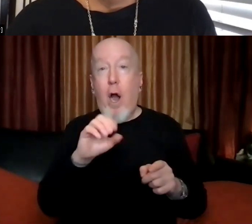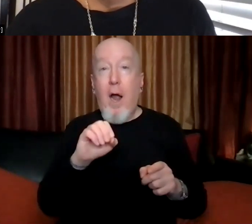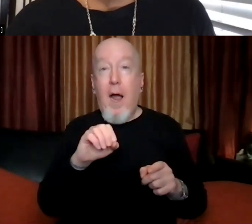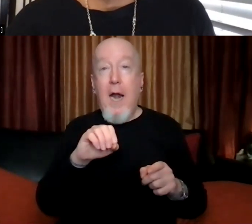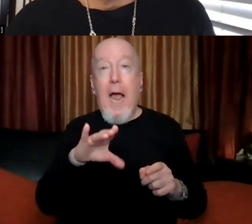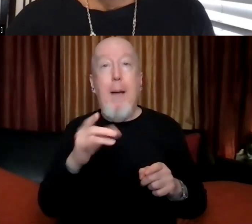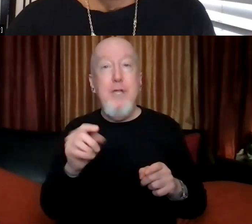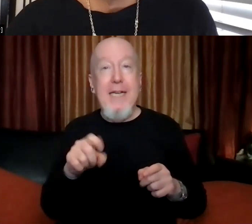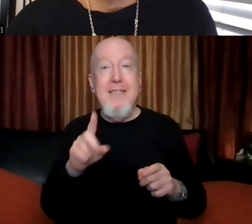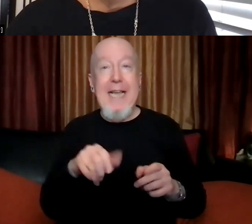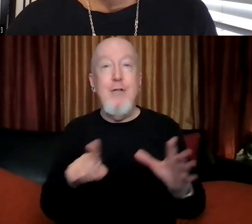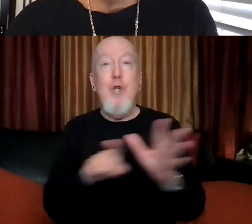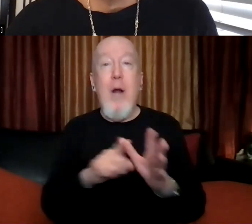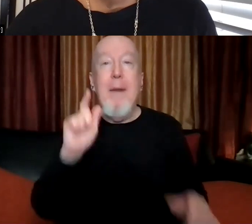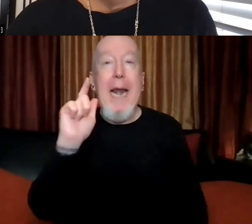later.